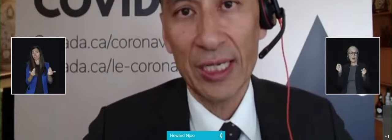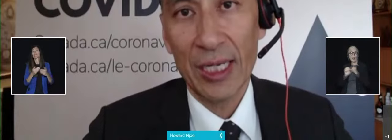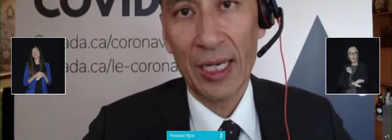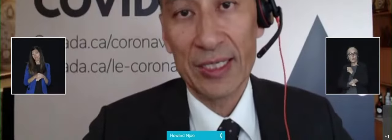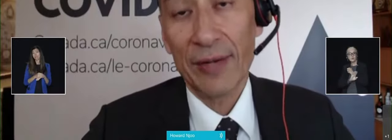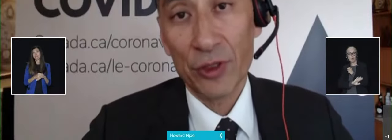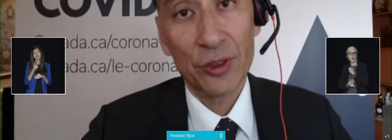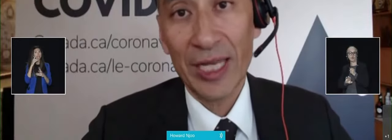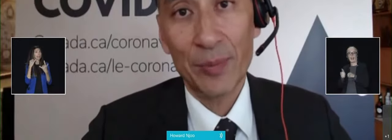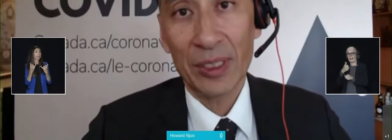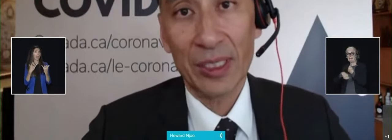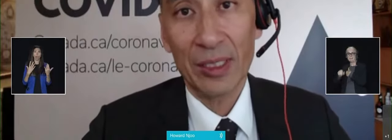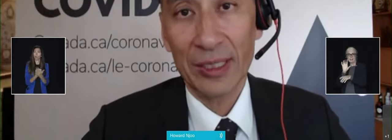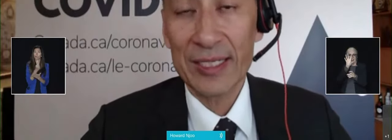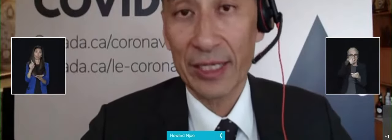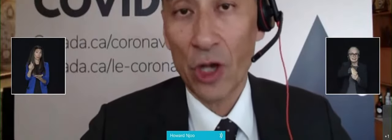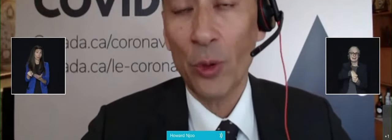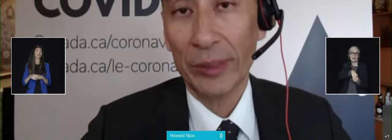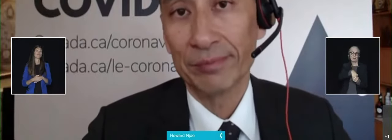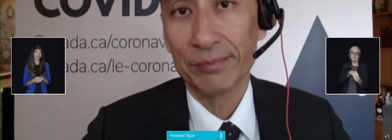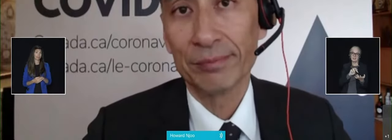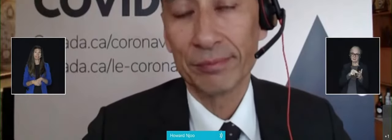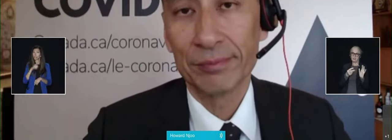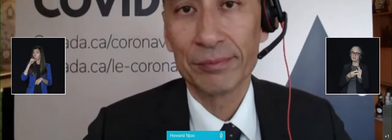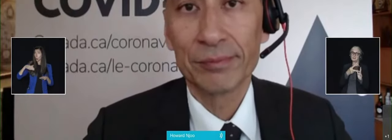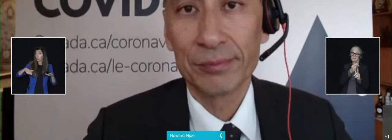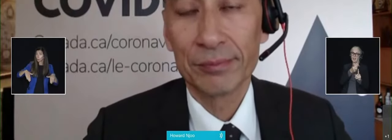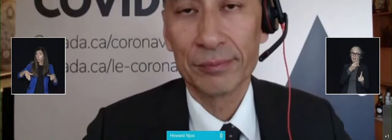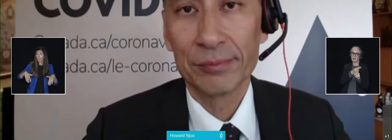opportunity. It's never too late, but let's get going.